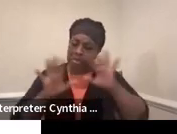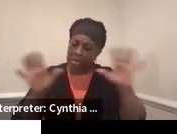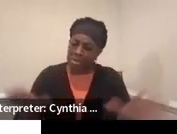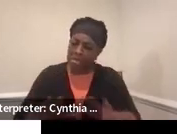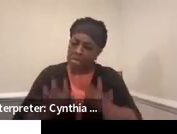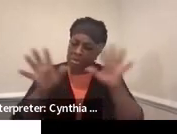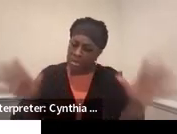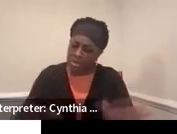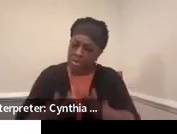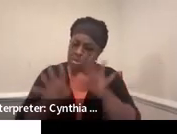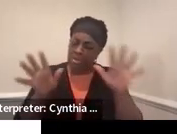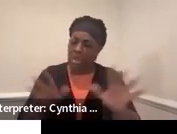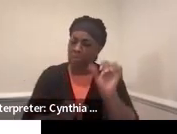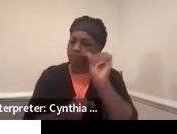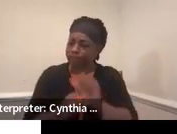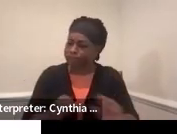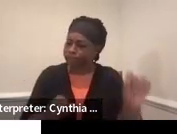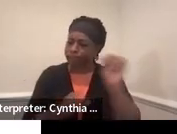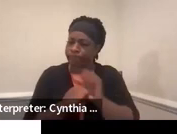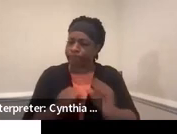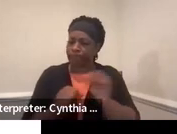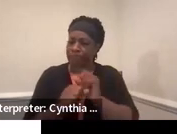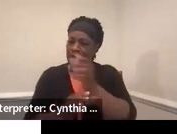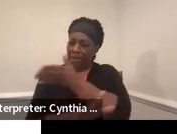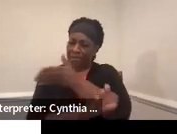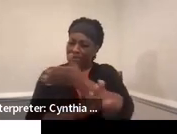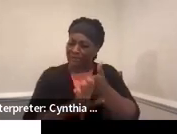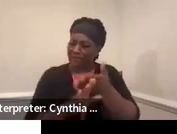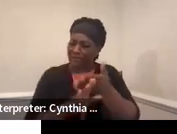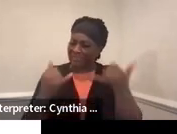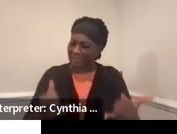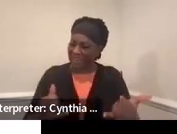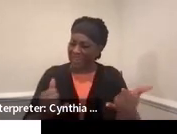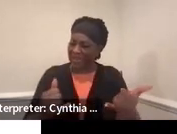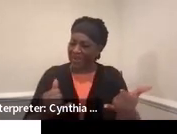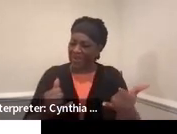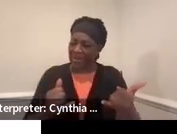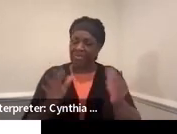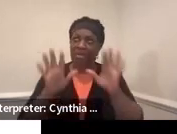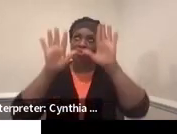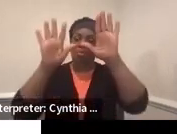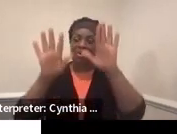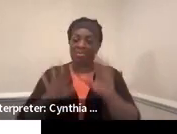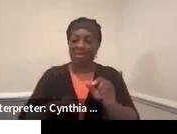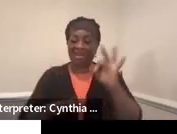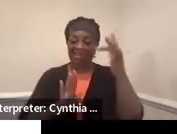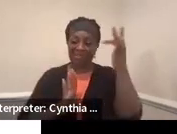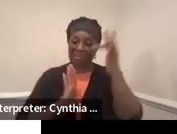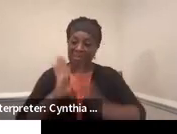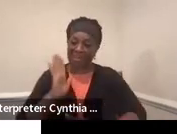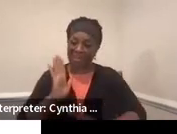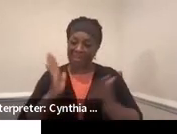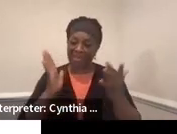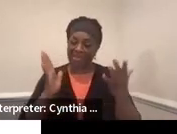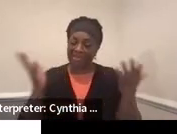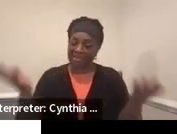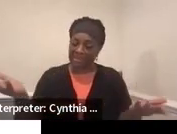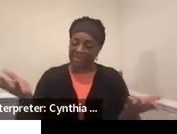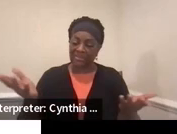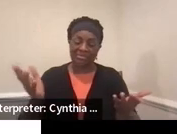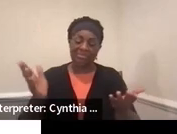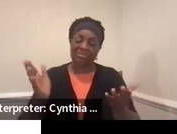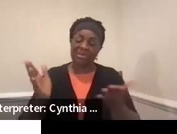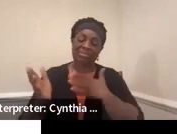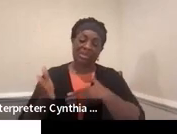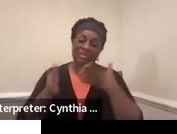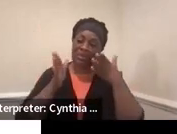into this plan up to this point. It can be wonderful. But if this is blank, so please just don't leave it blank.